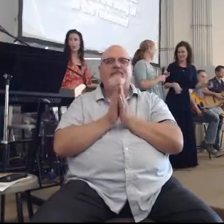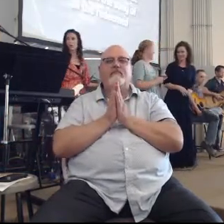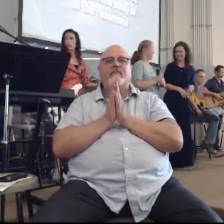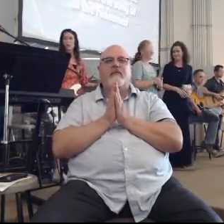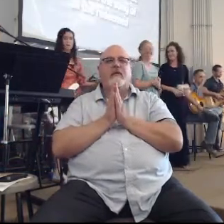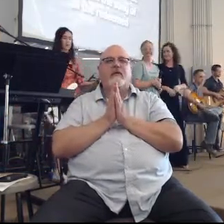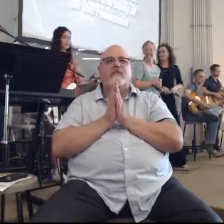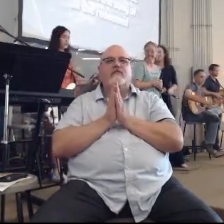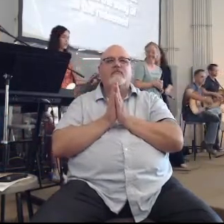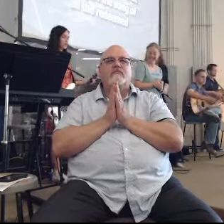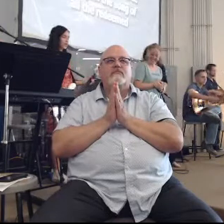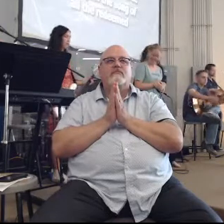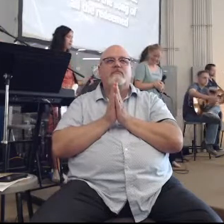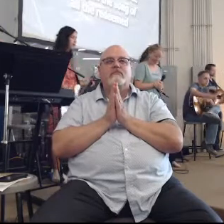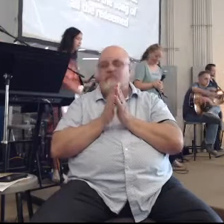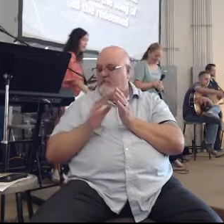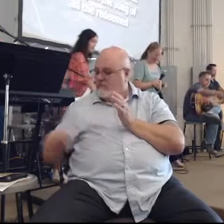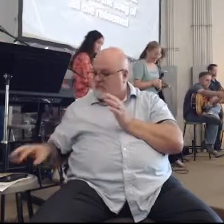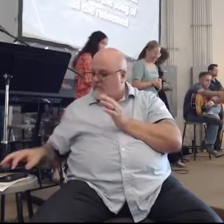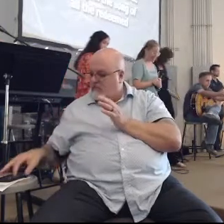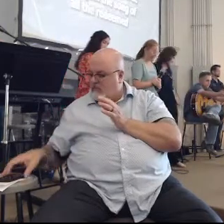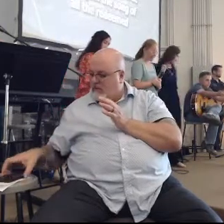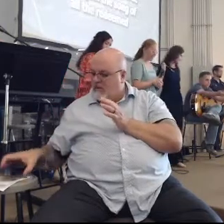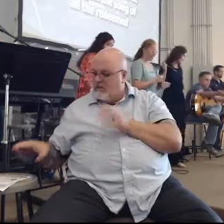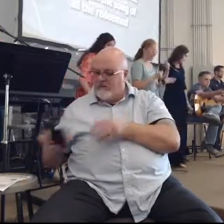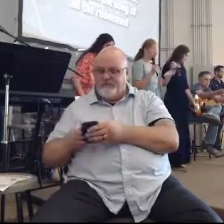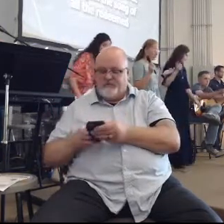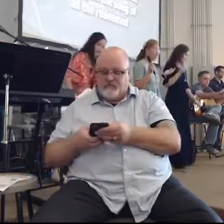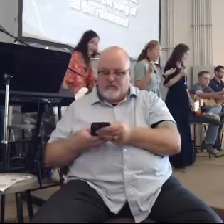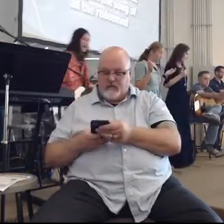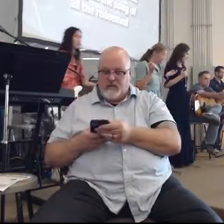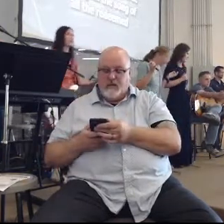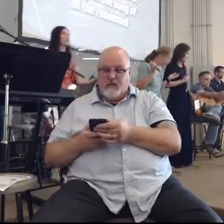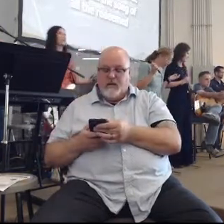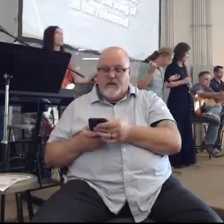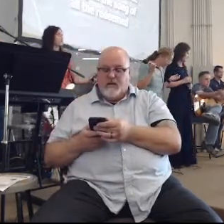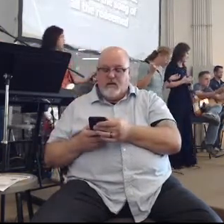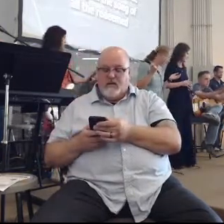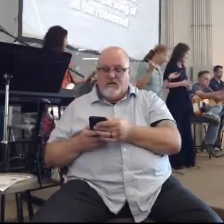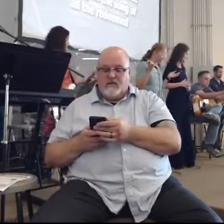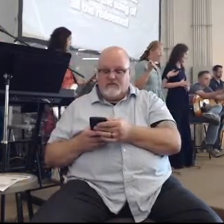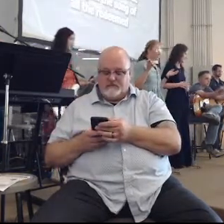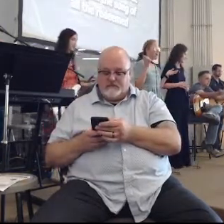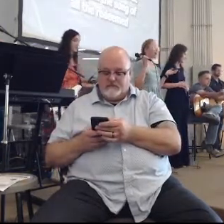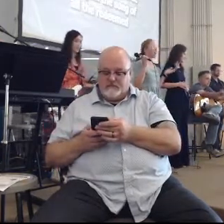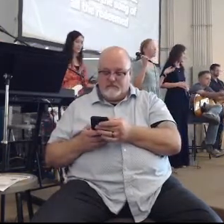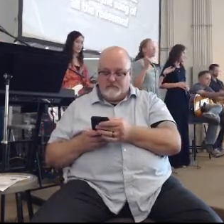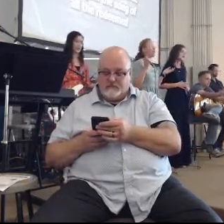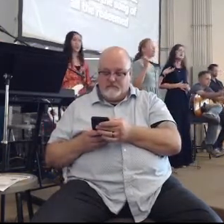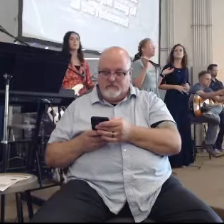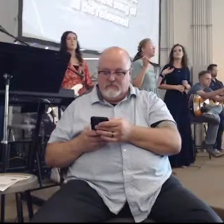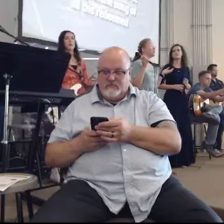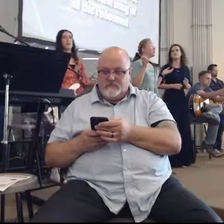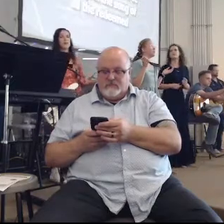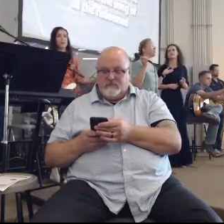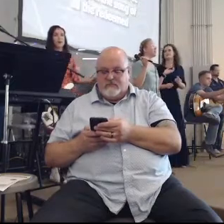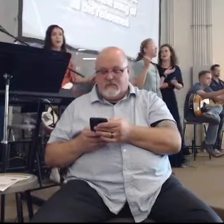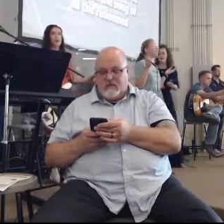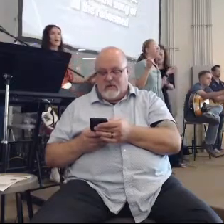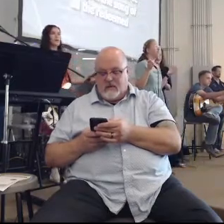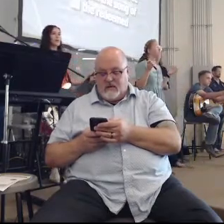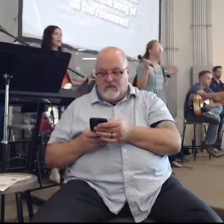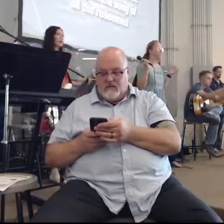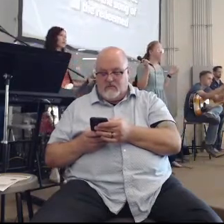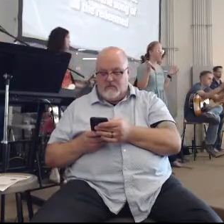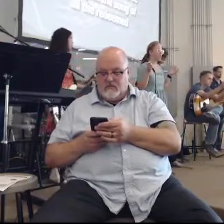Oh, we're free, free, forever we're free Come join the